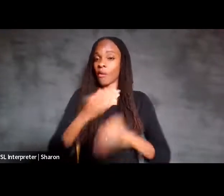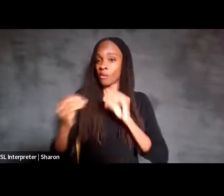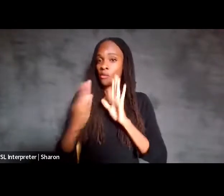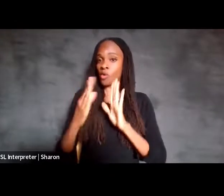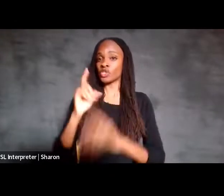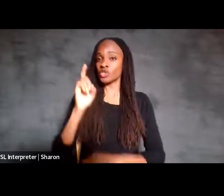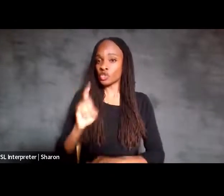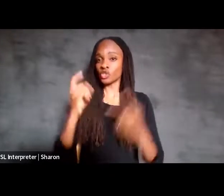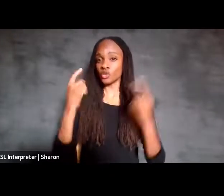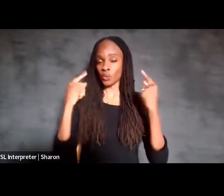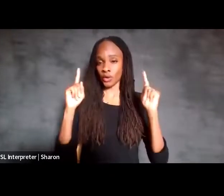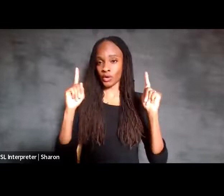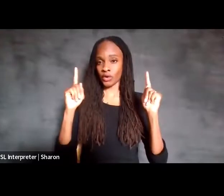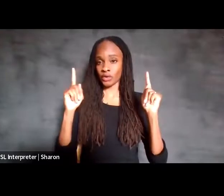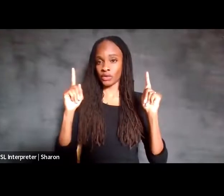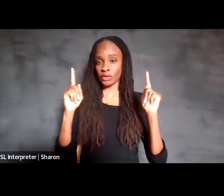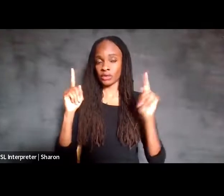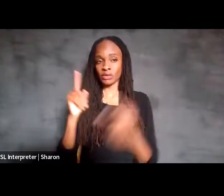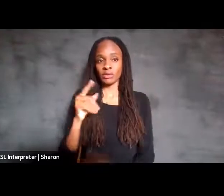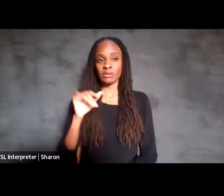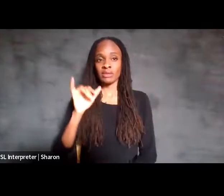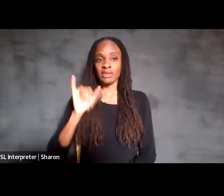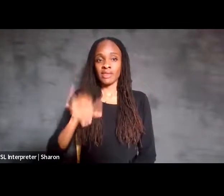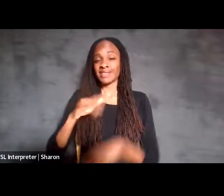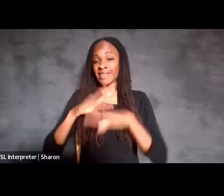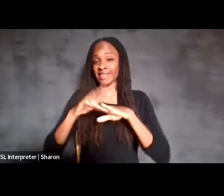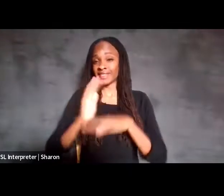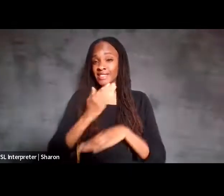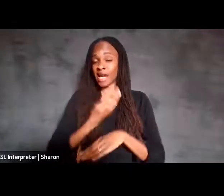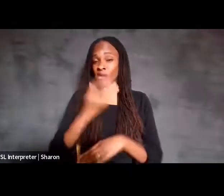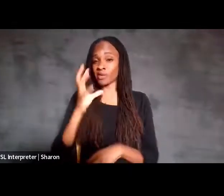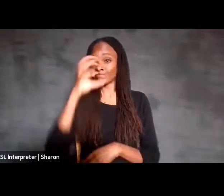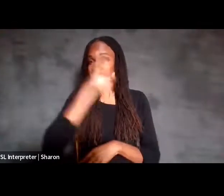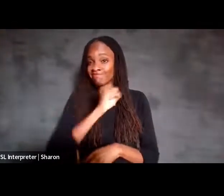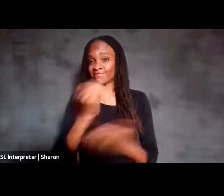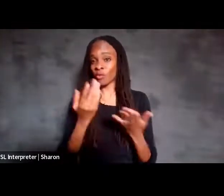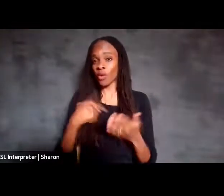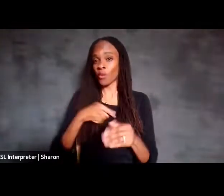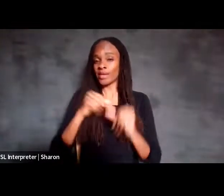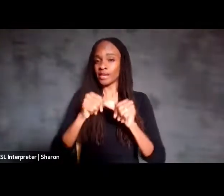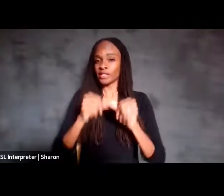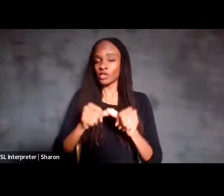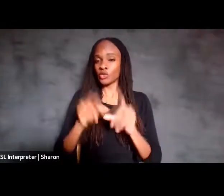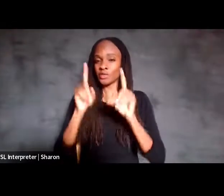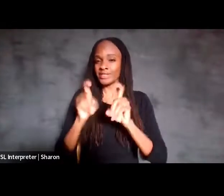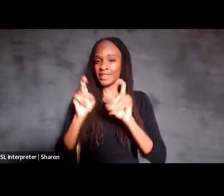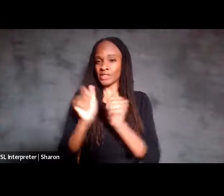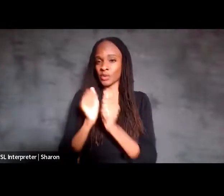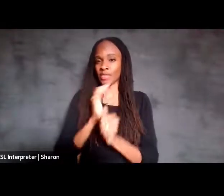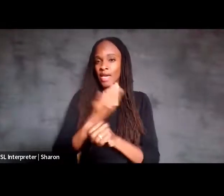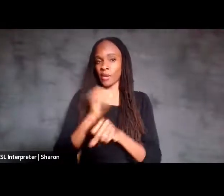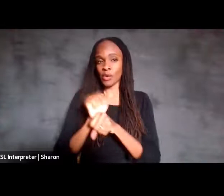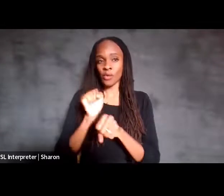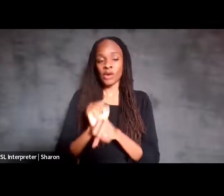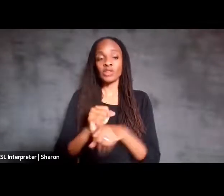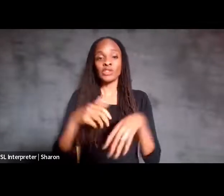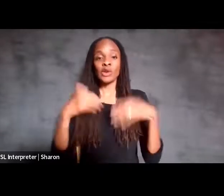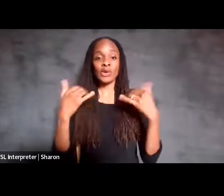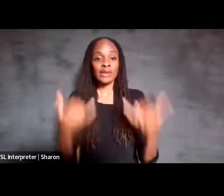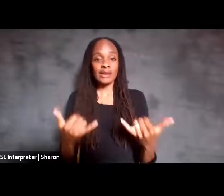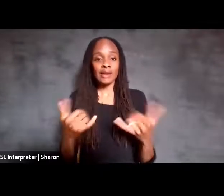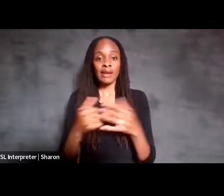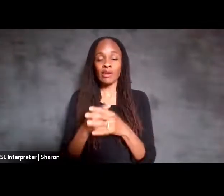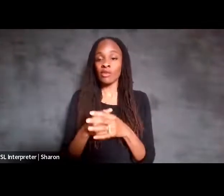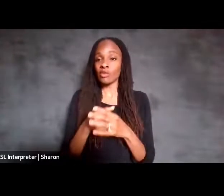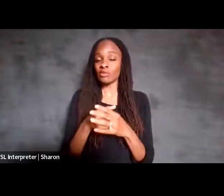at least our hypothesis and what we continue to test in our work over the next, I mean, right now and over the next few